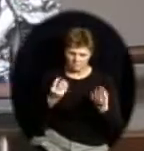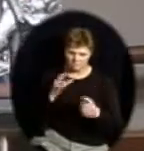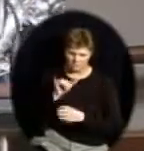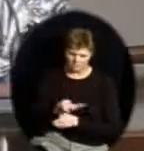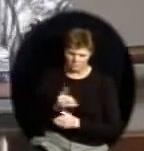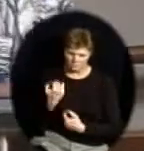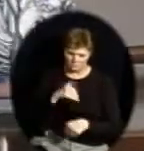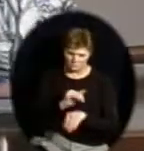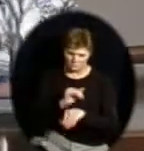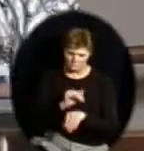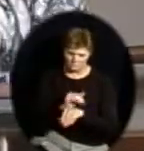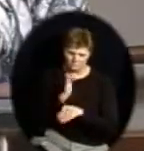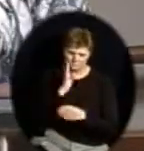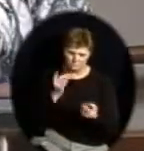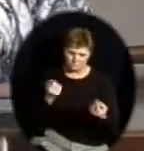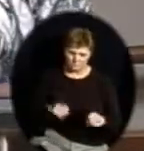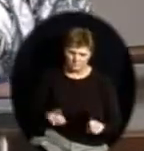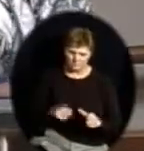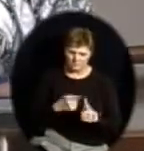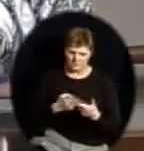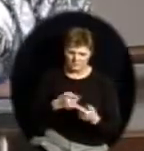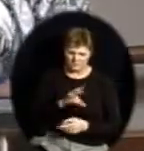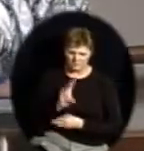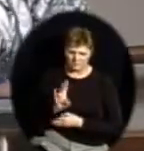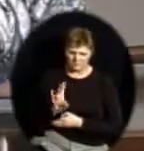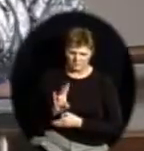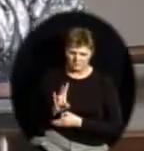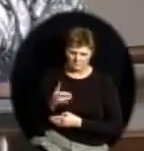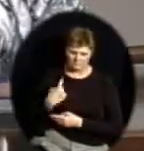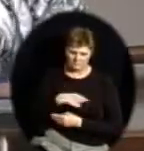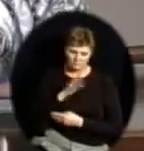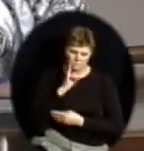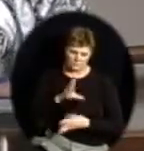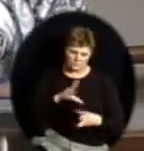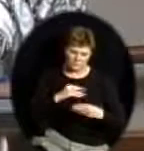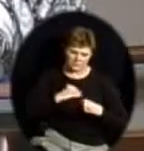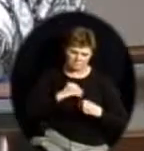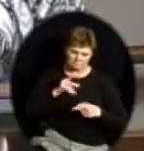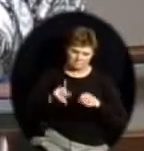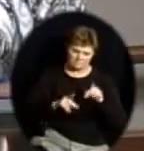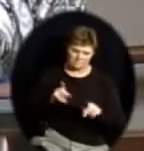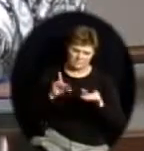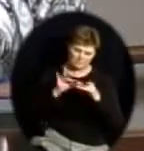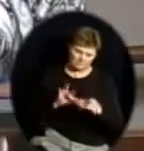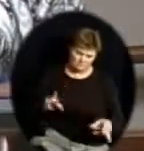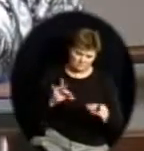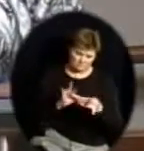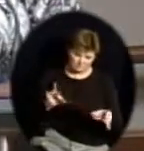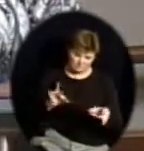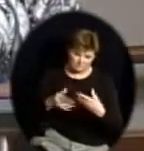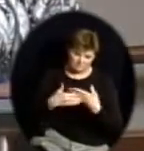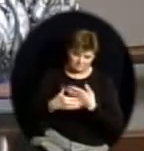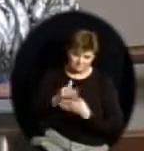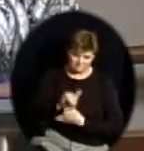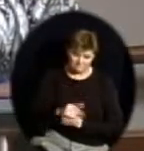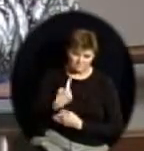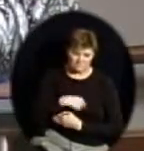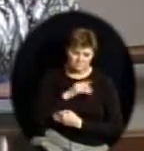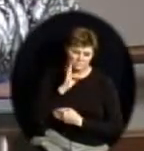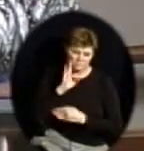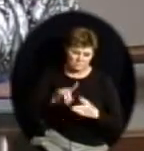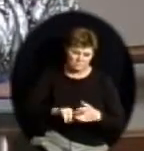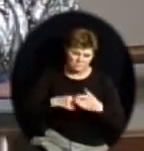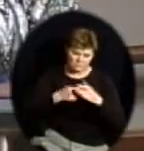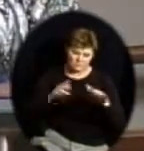then at 7 o'clock, the board takes public comments. And following public comments, the board will begin action items. The first